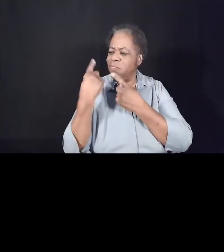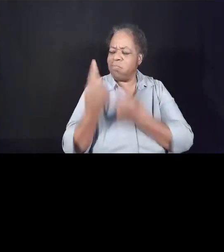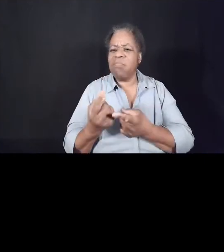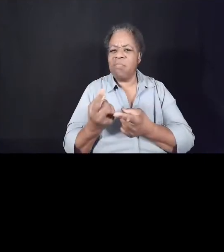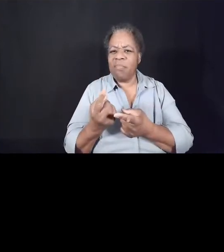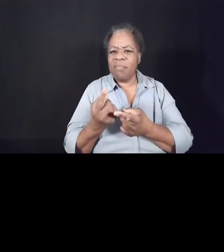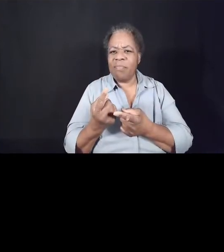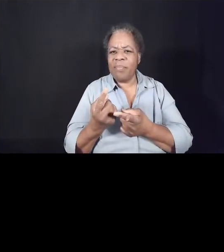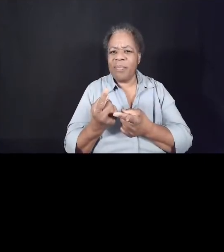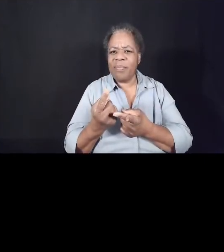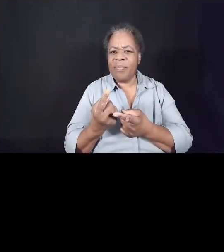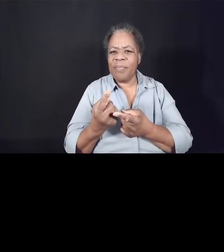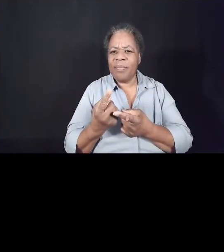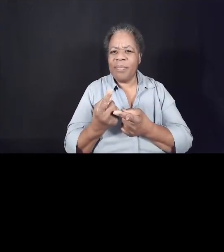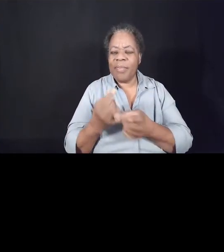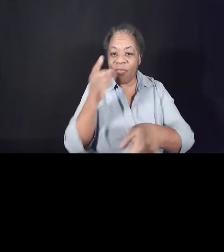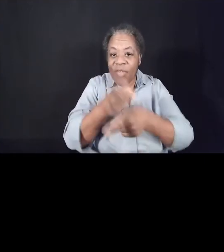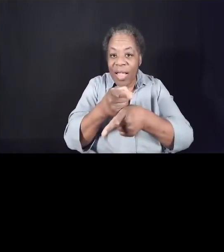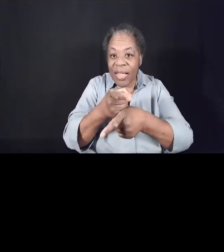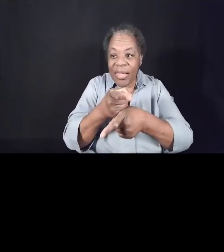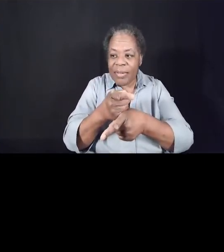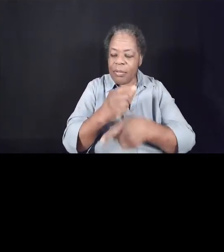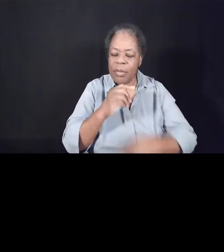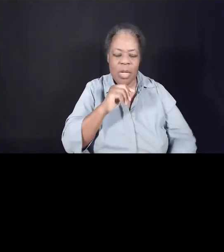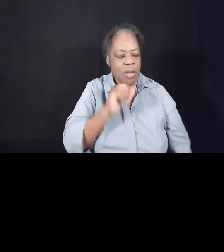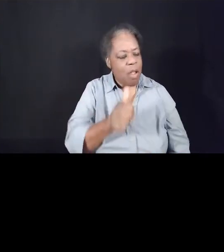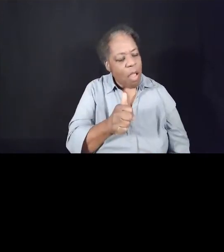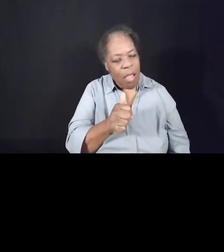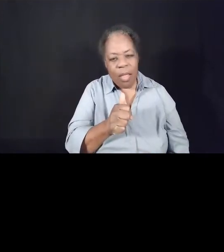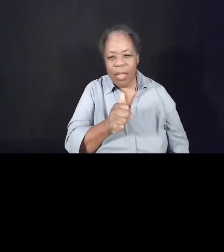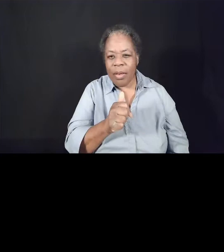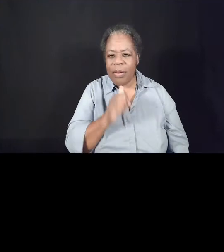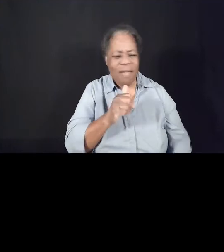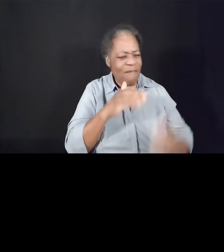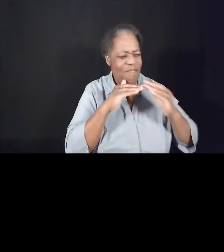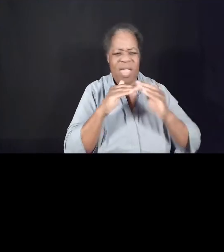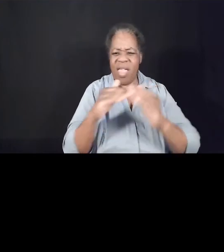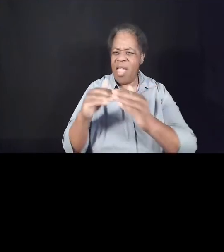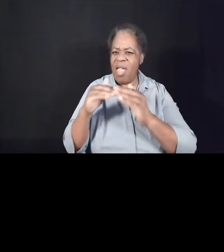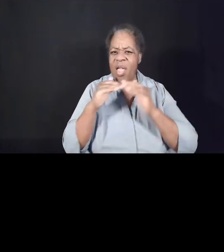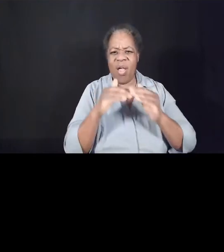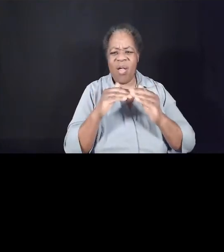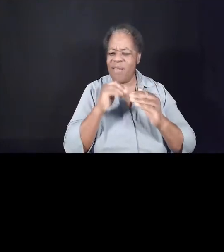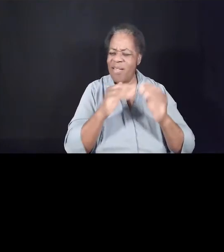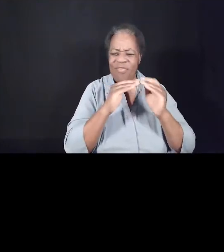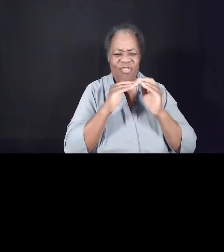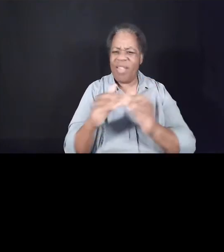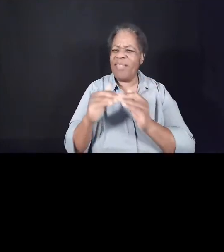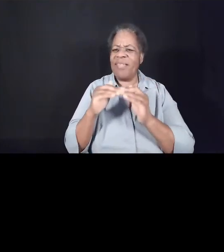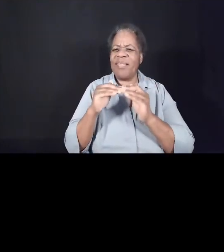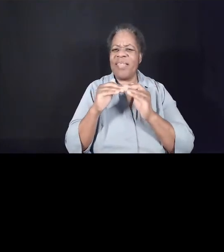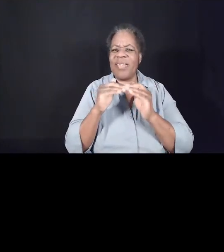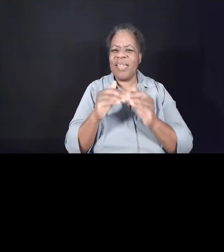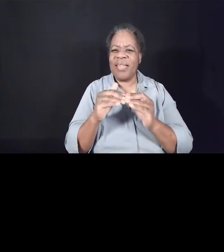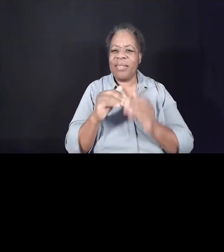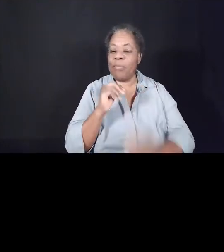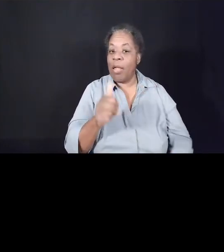That's not right, we say. That's not fair. That's not just. And it's not.